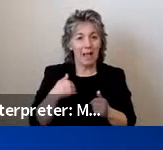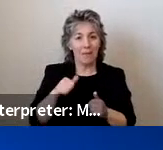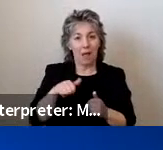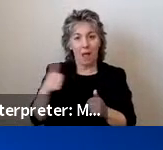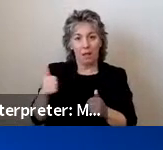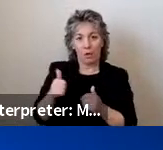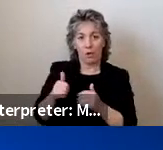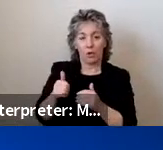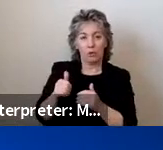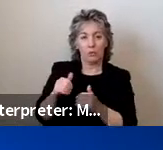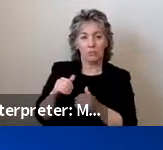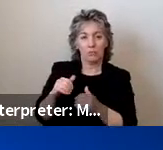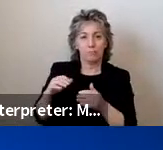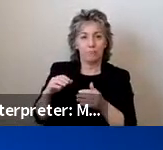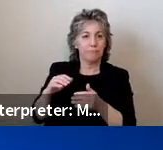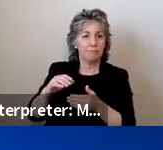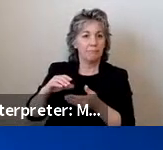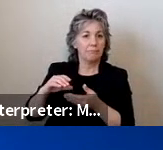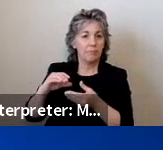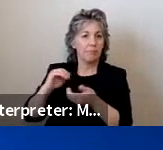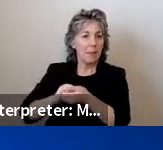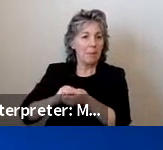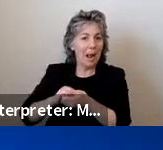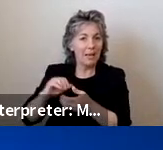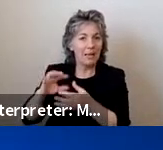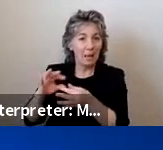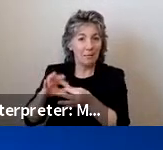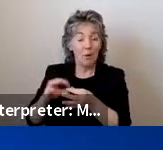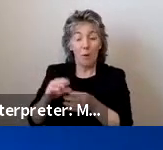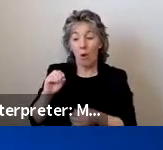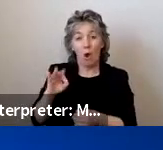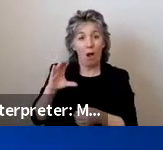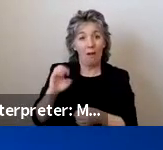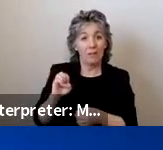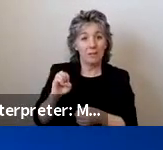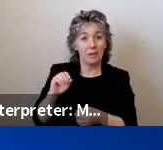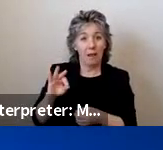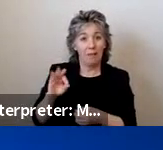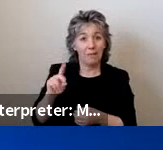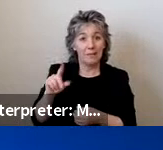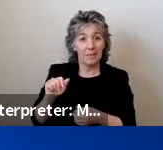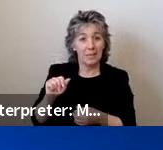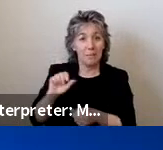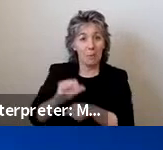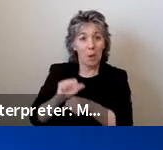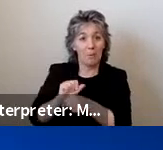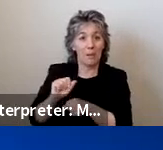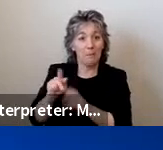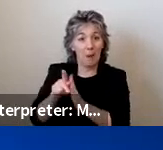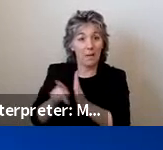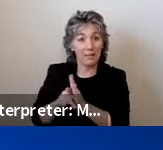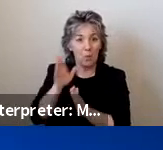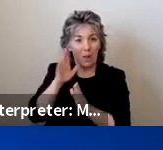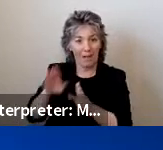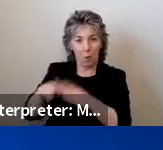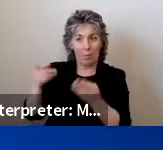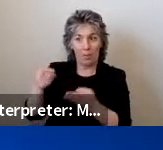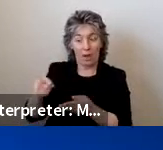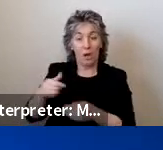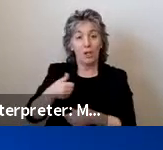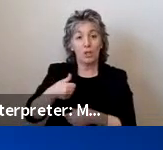discussion platform provided by the Office of Disability and Employment Policy. It is open now at